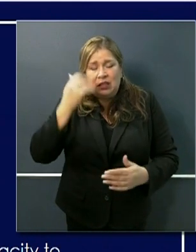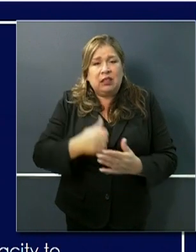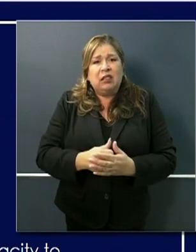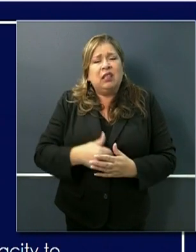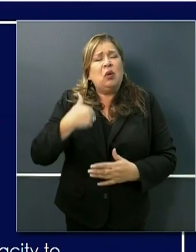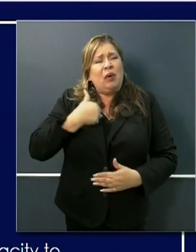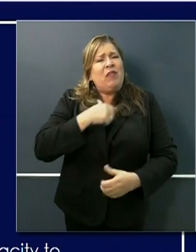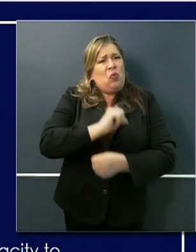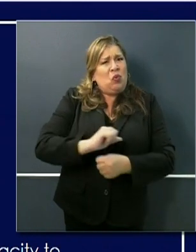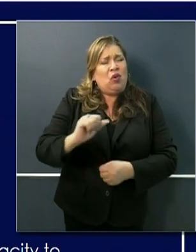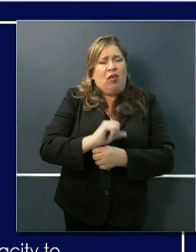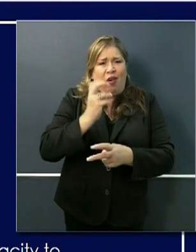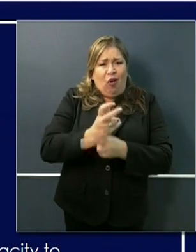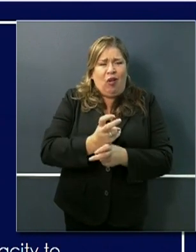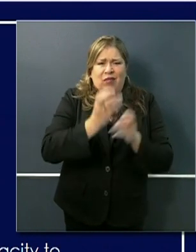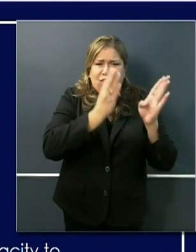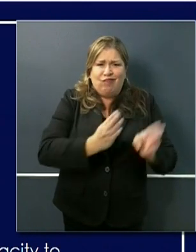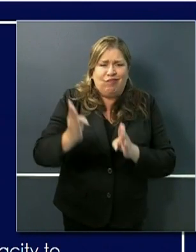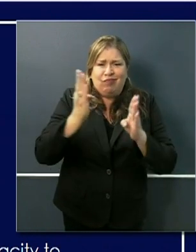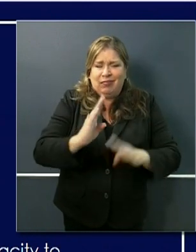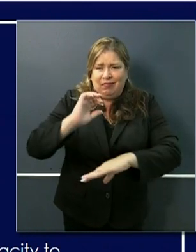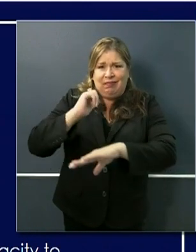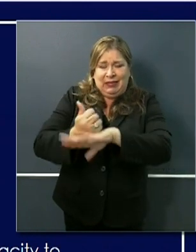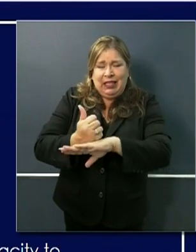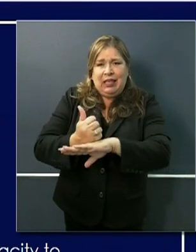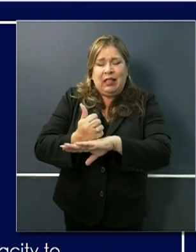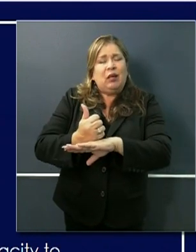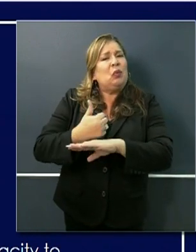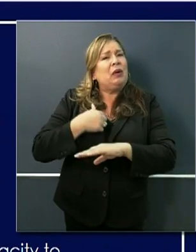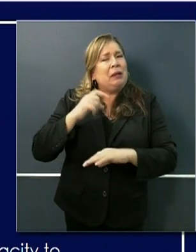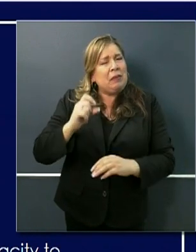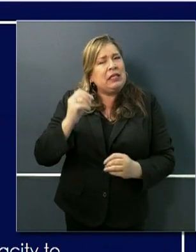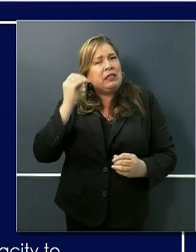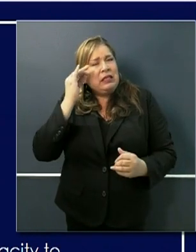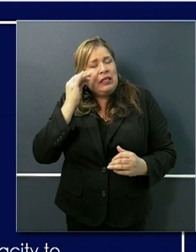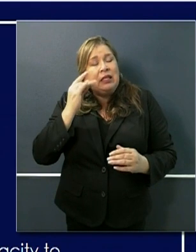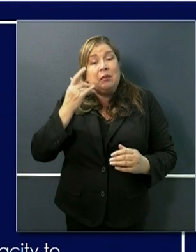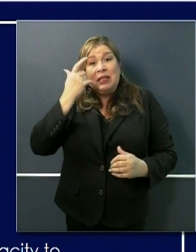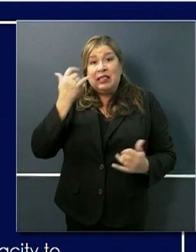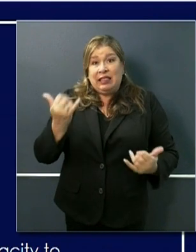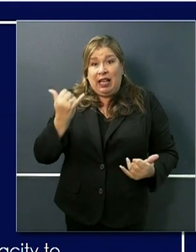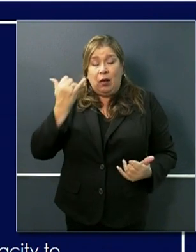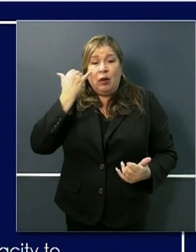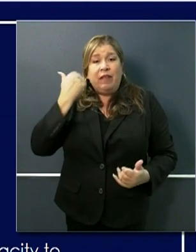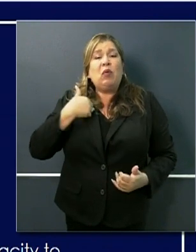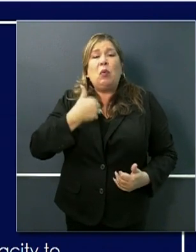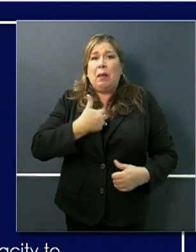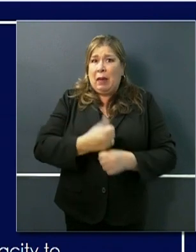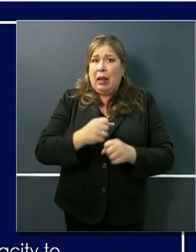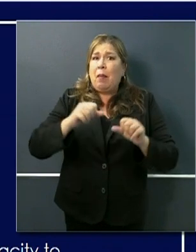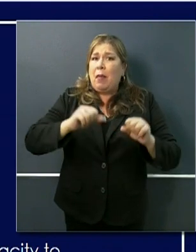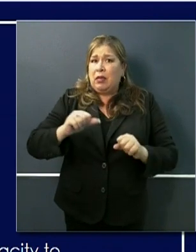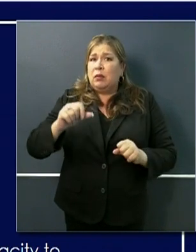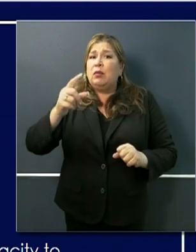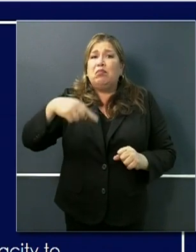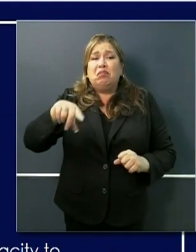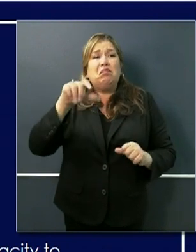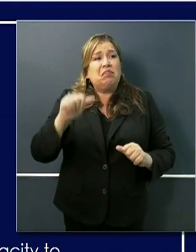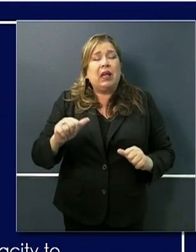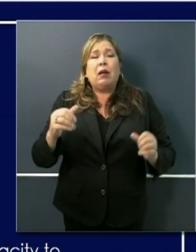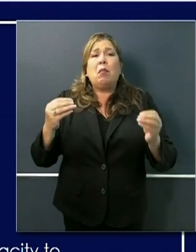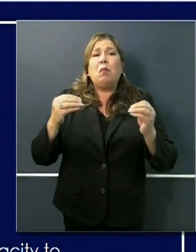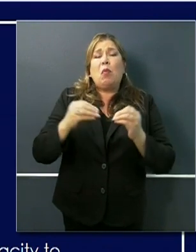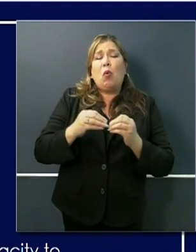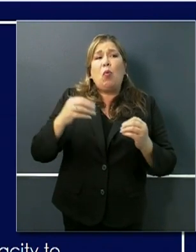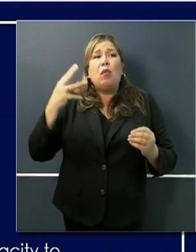we're moving in that direction now but we also have to be very thoughtful because as we change interventions as we make it possible for people to move around more